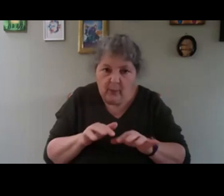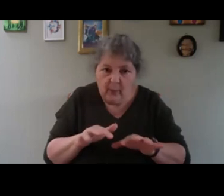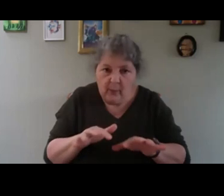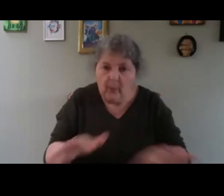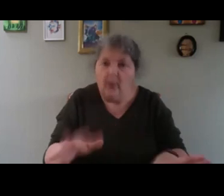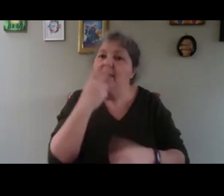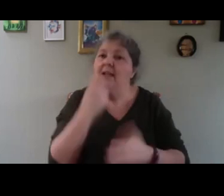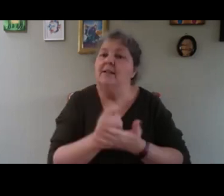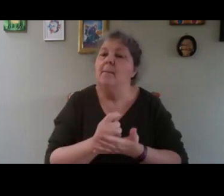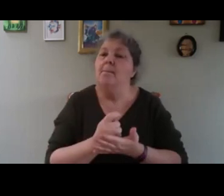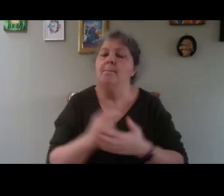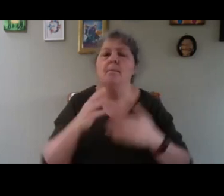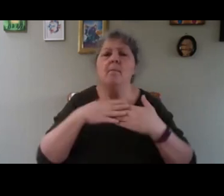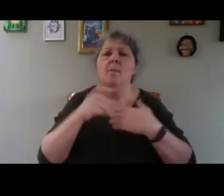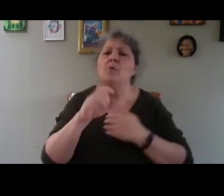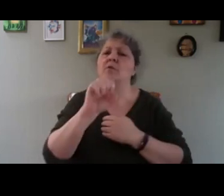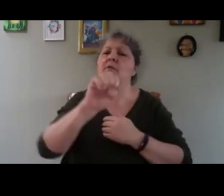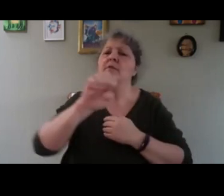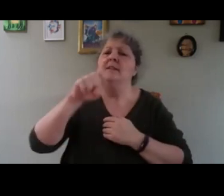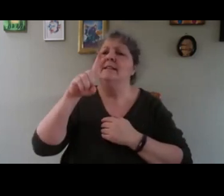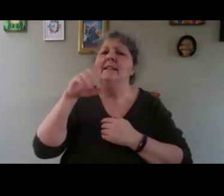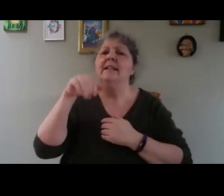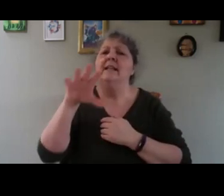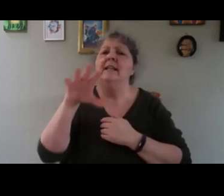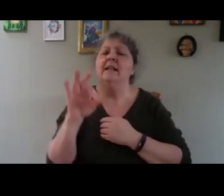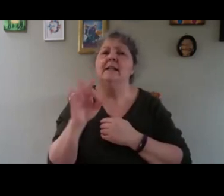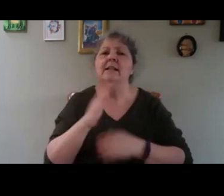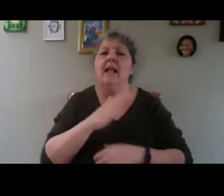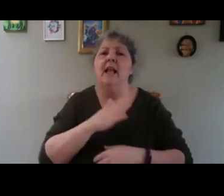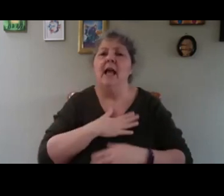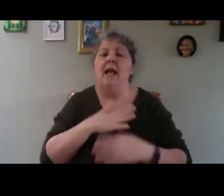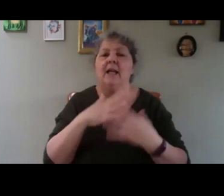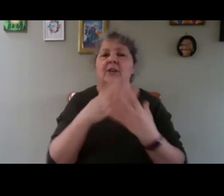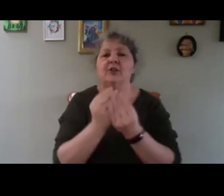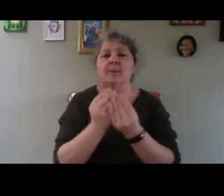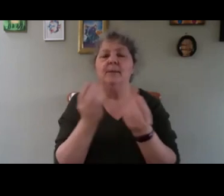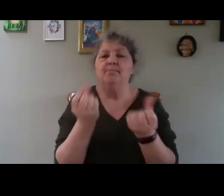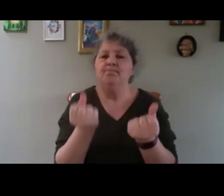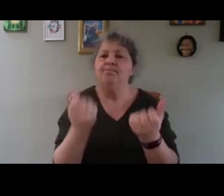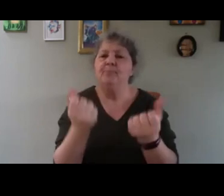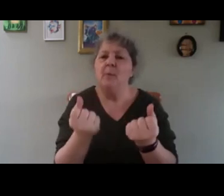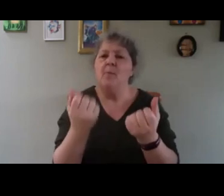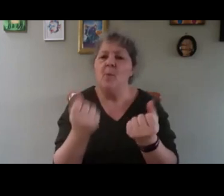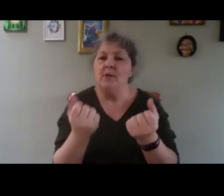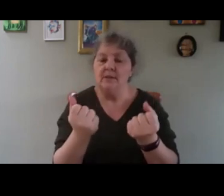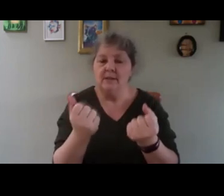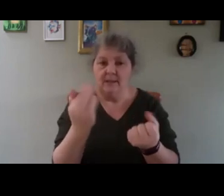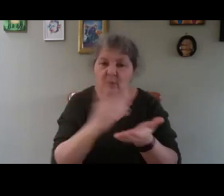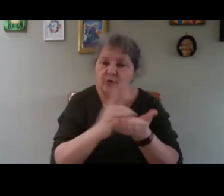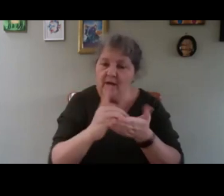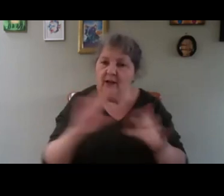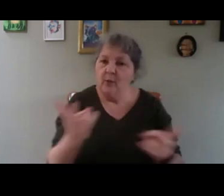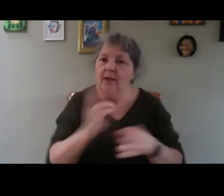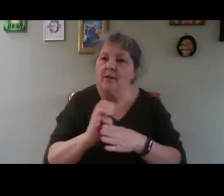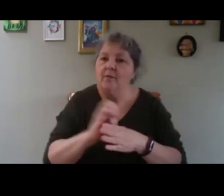most of the seedlings as well, they like something humid, it will dry quick enough, but you can